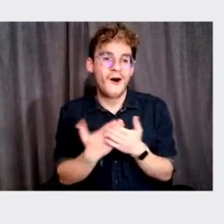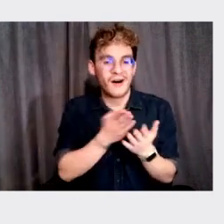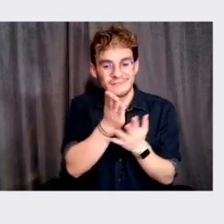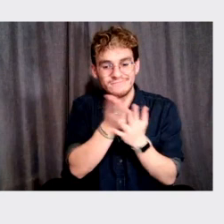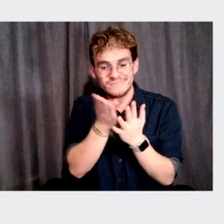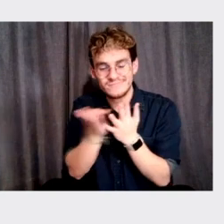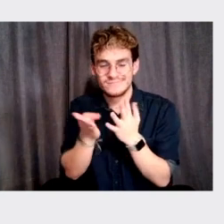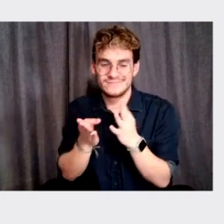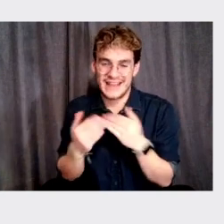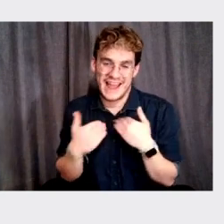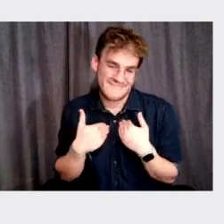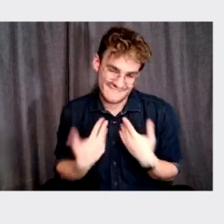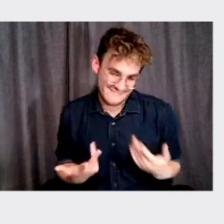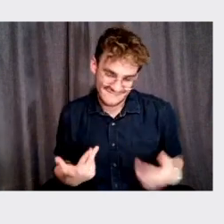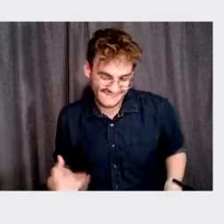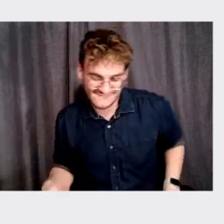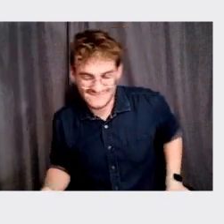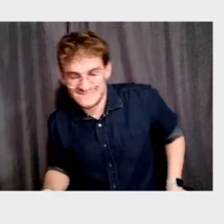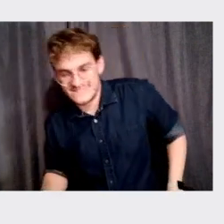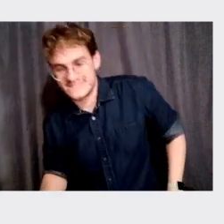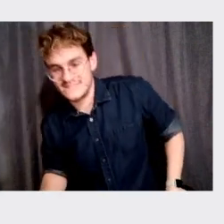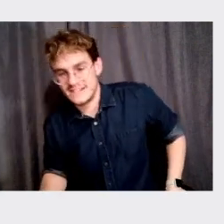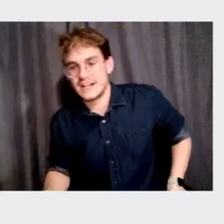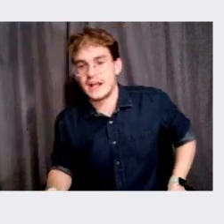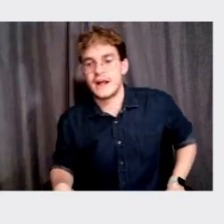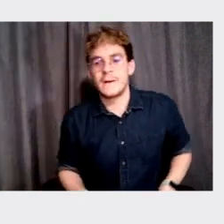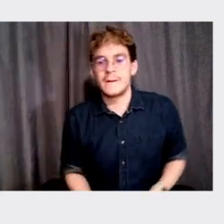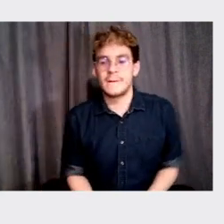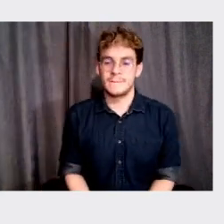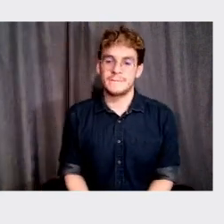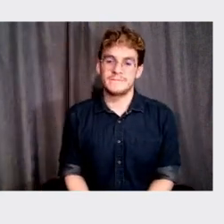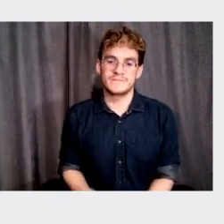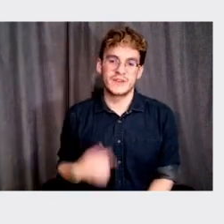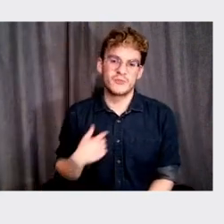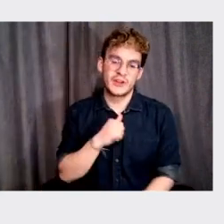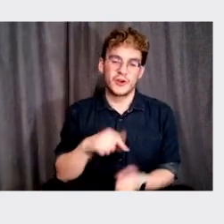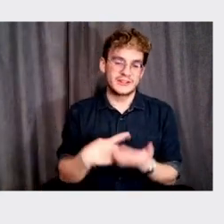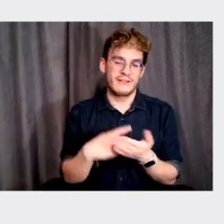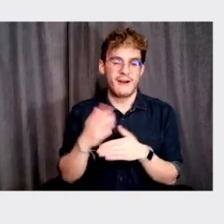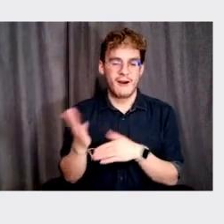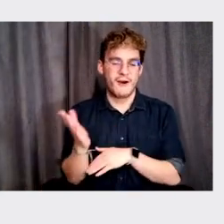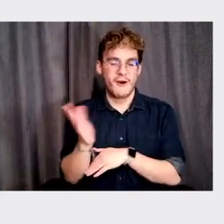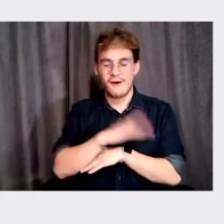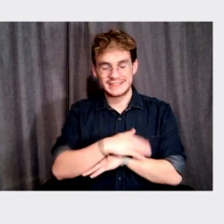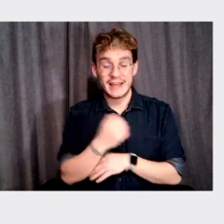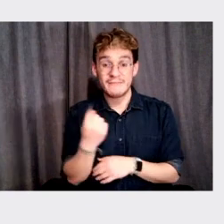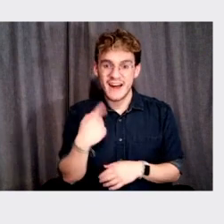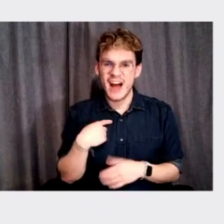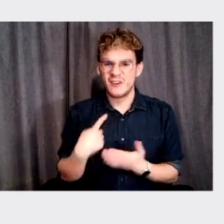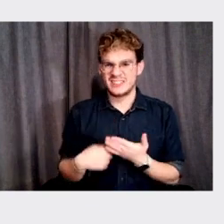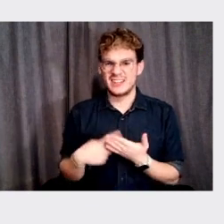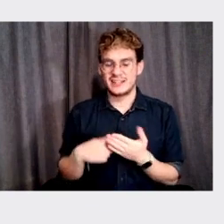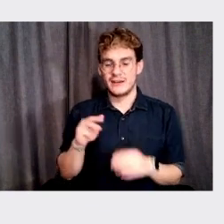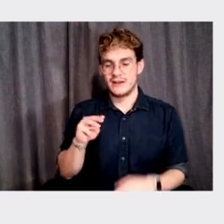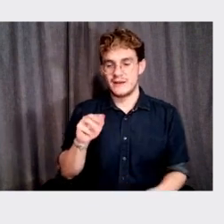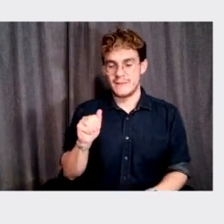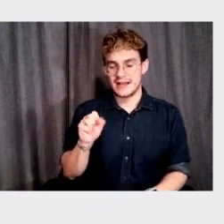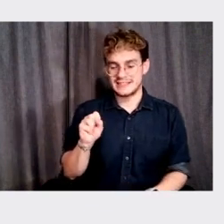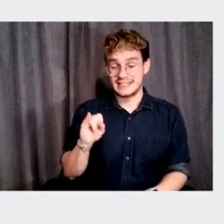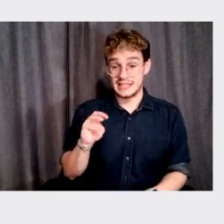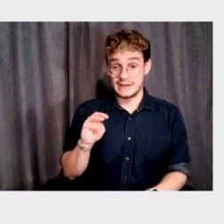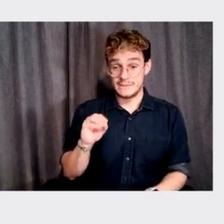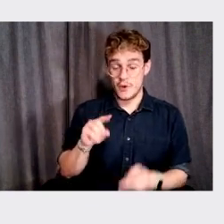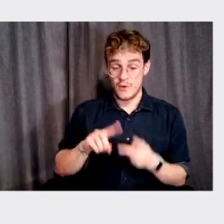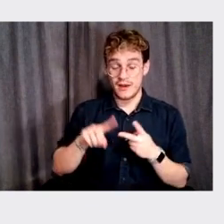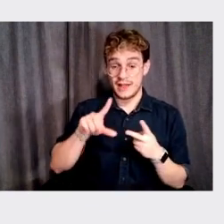of discipline of, self-design. Um, and we could talk all day, like I love it, but I was talking about Massimo and Lela, because I